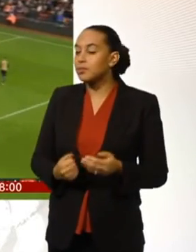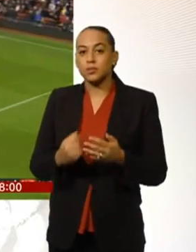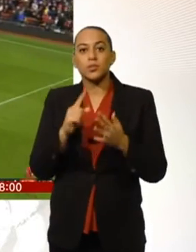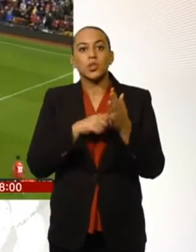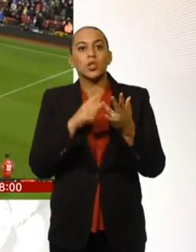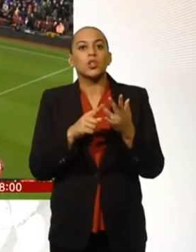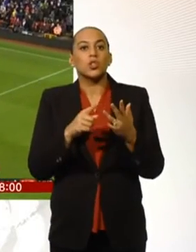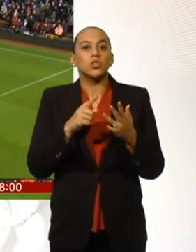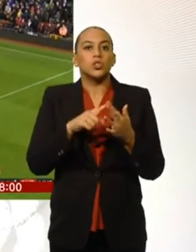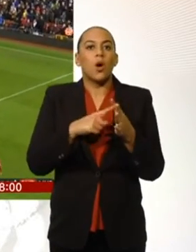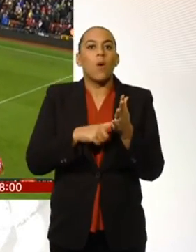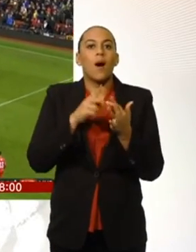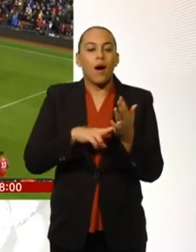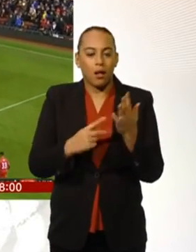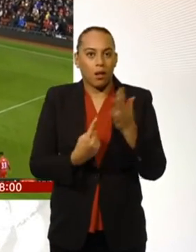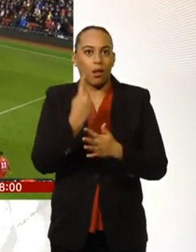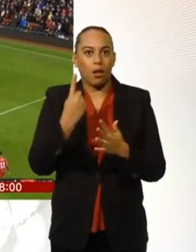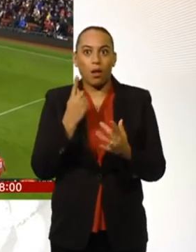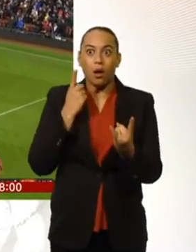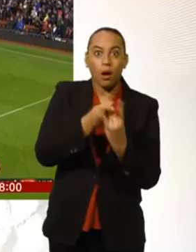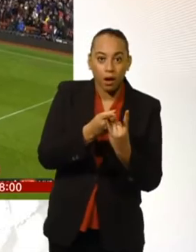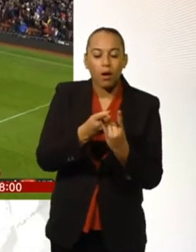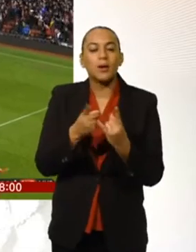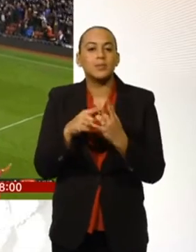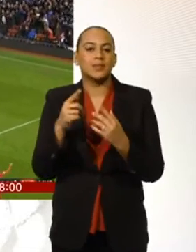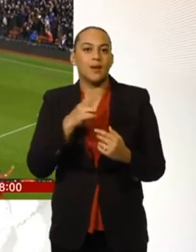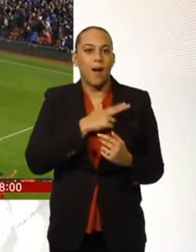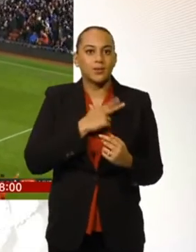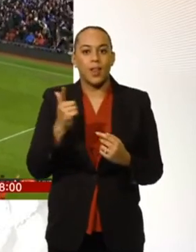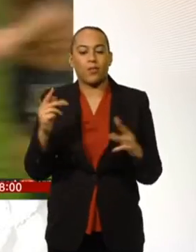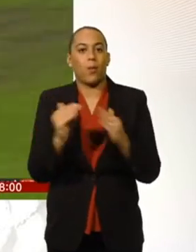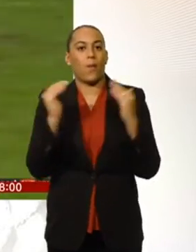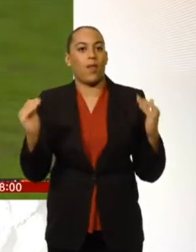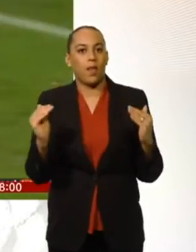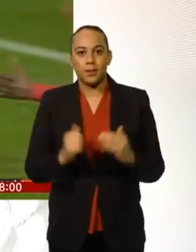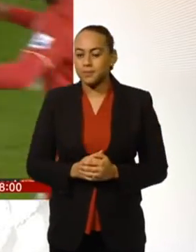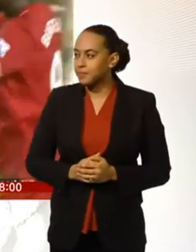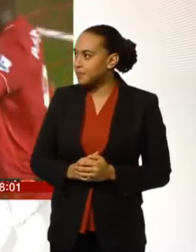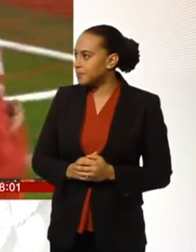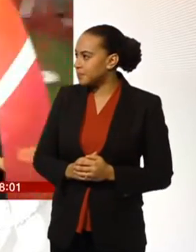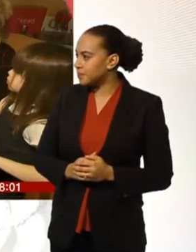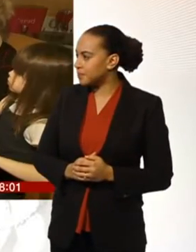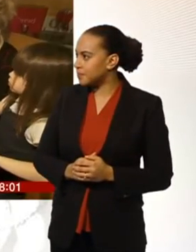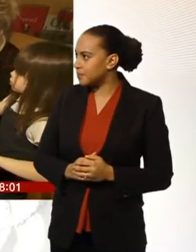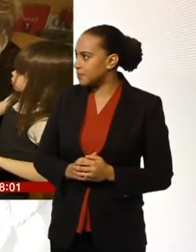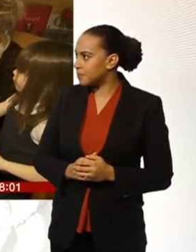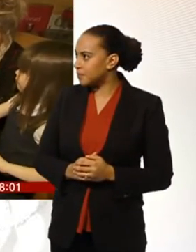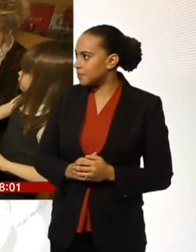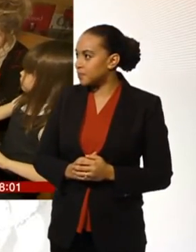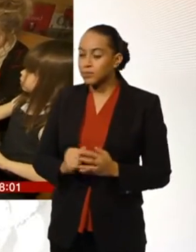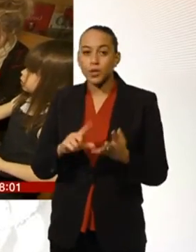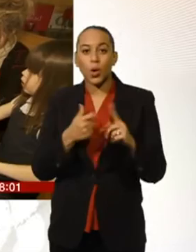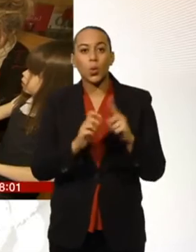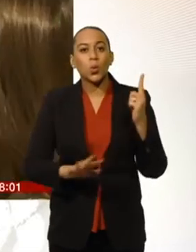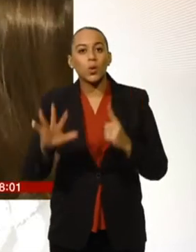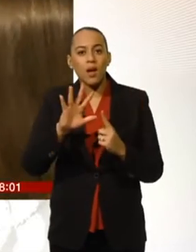Joe Allen's last-minute equaliser ensuring Liverpool and Arsenal share the spoils at Anfield. As a report says the UK